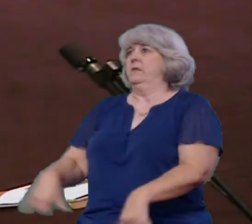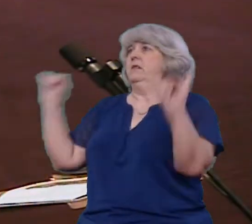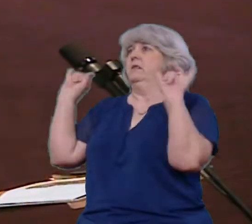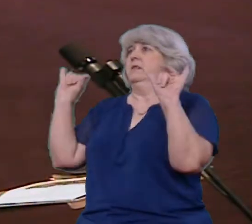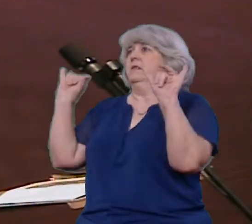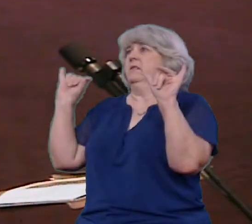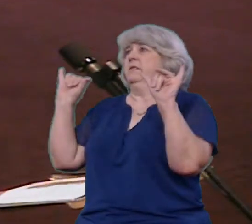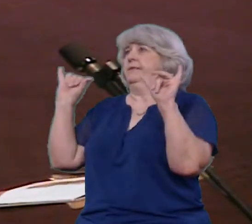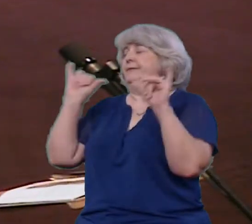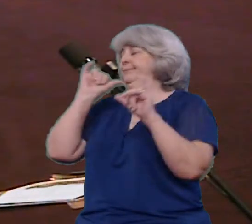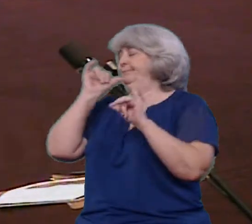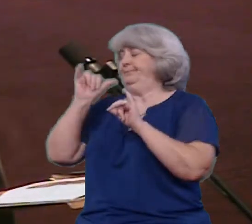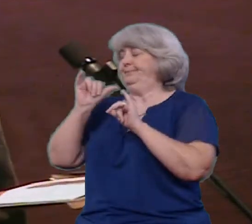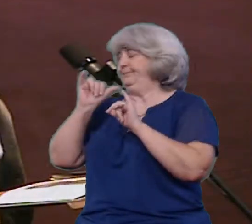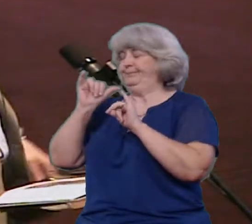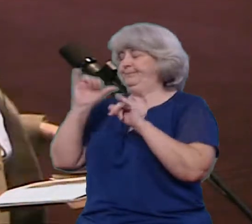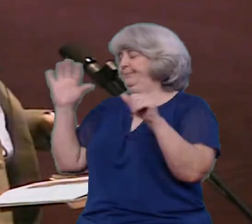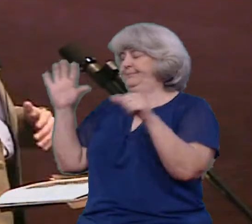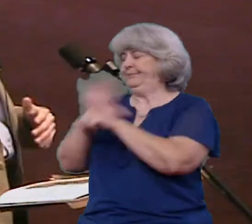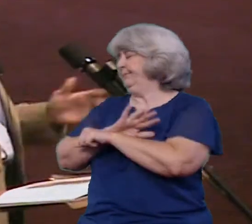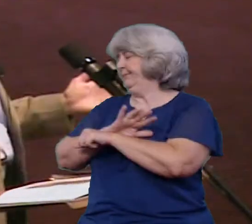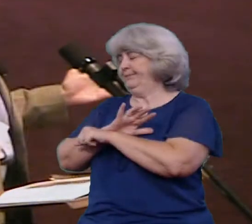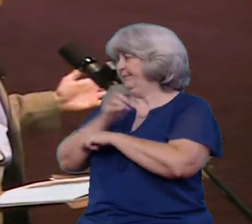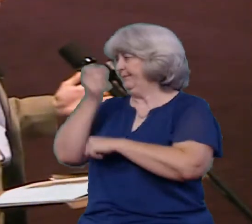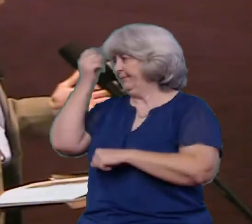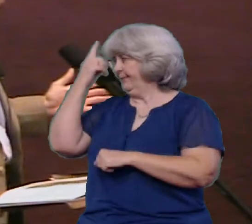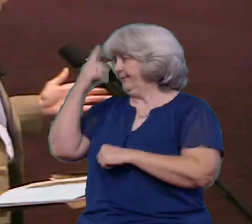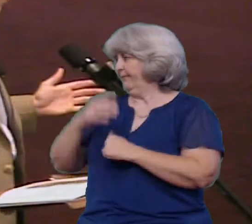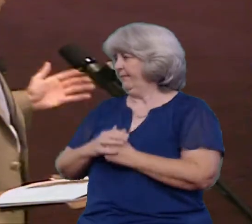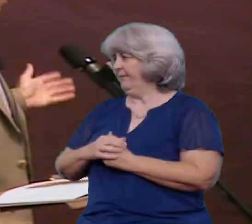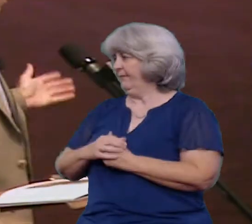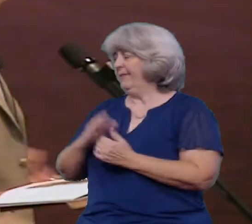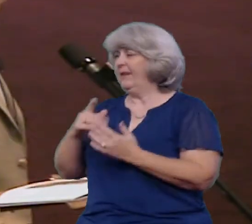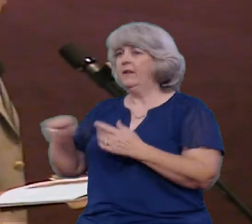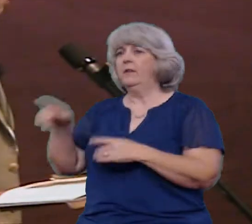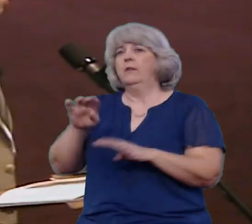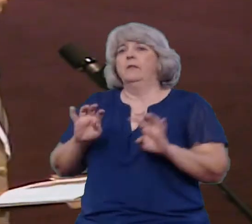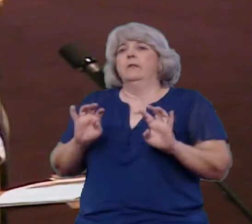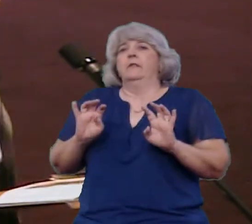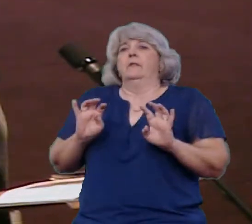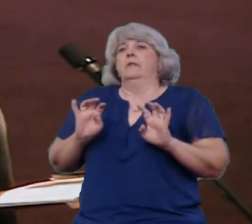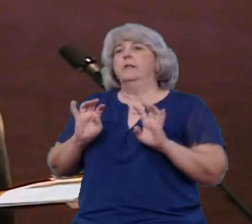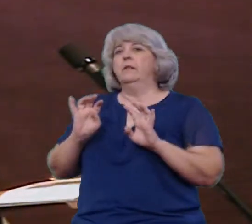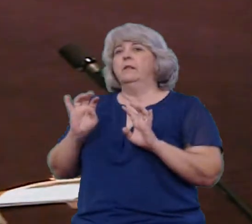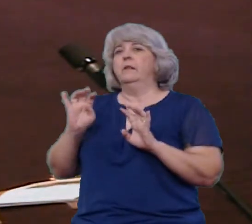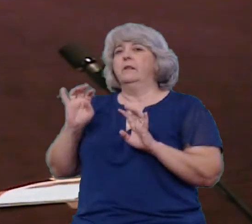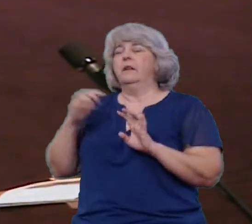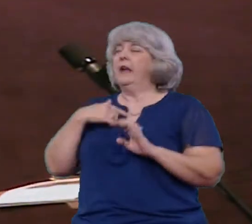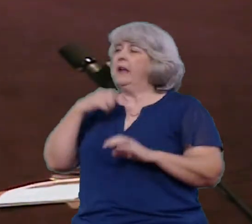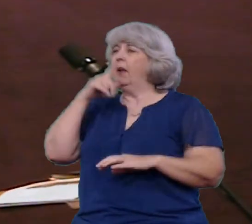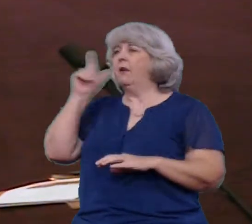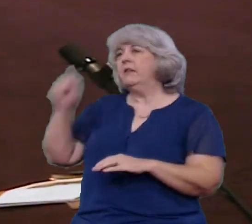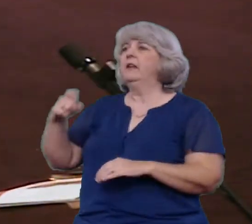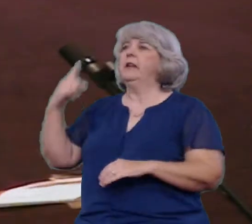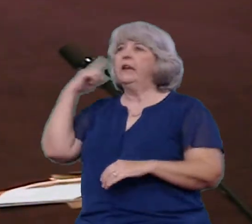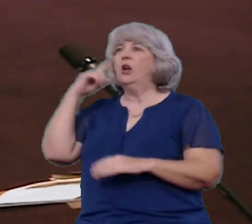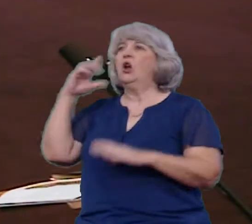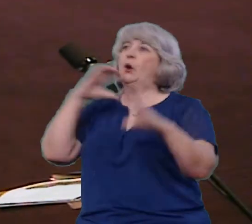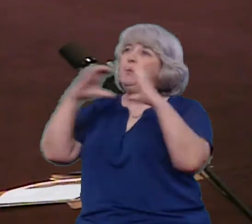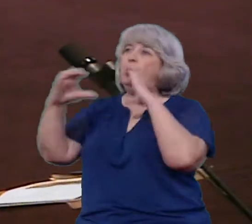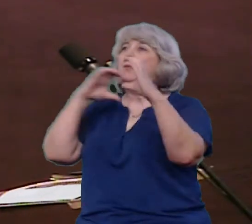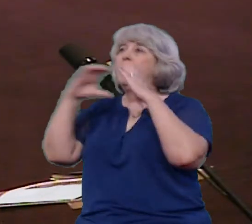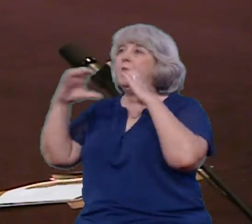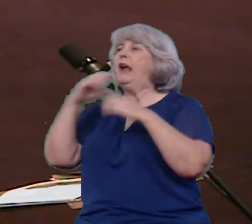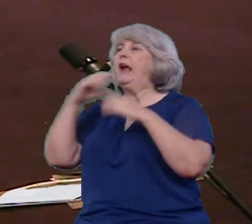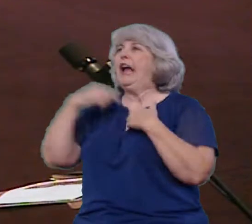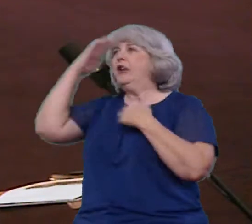I'm sure many of you are probably thinking right now That I need no lesson in communications I know everything I know what to say I know what